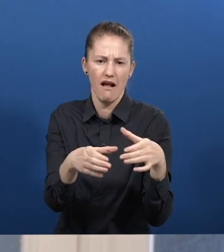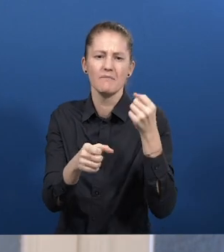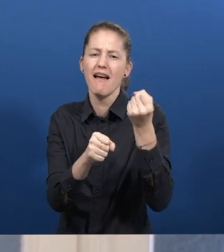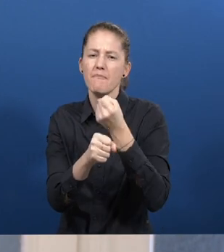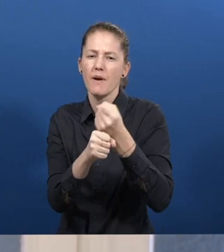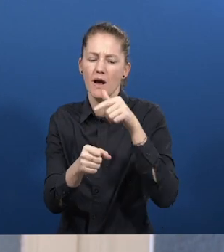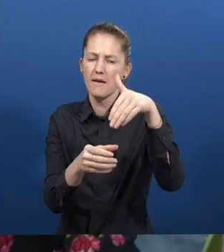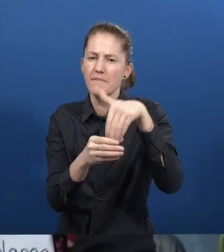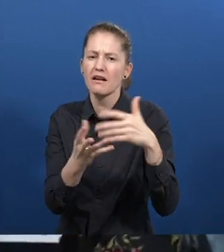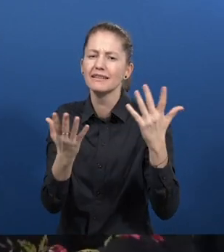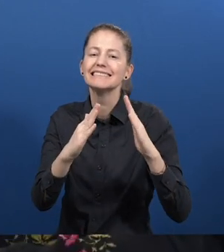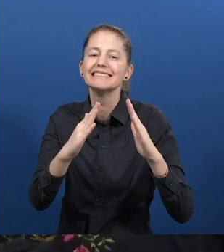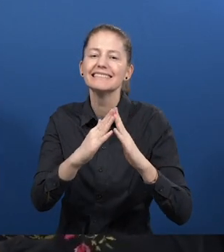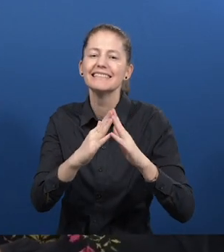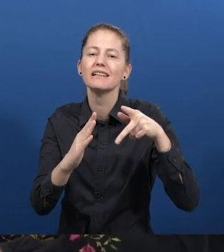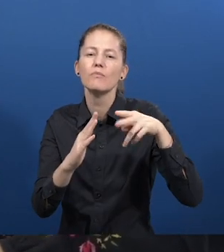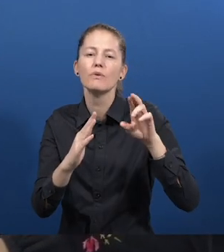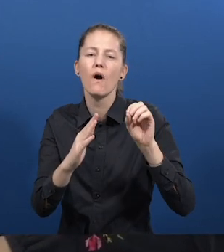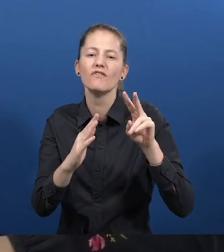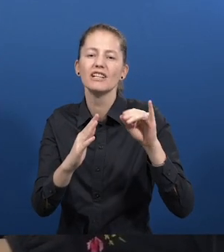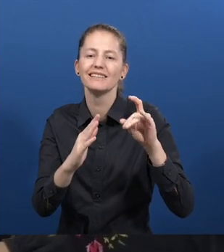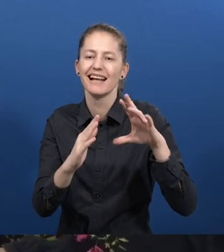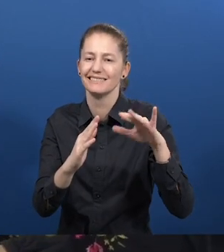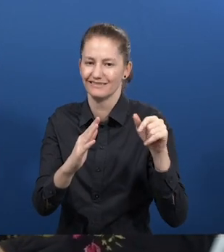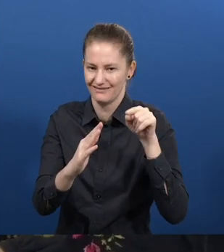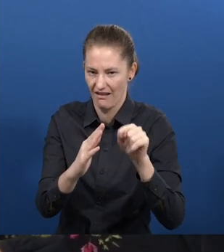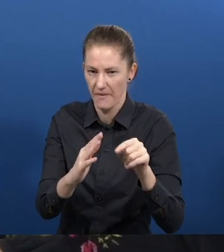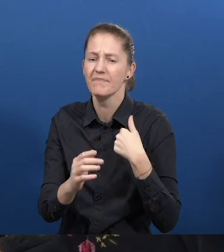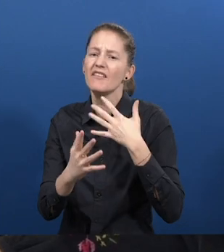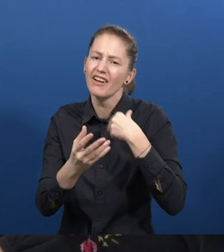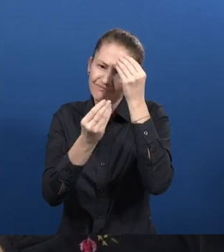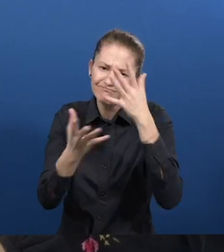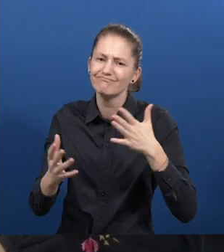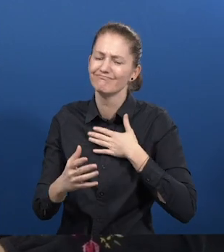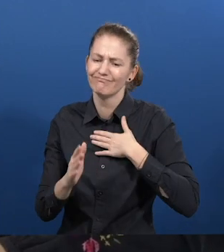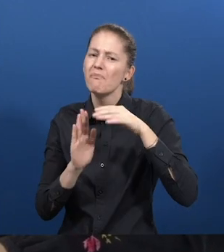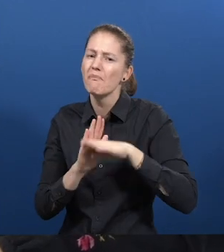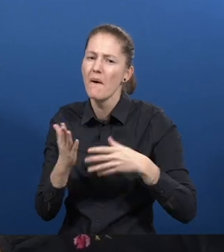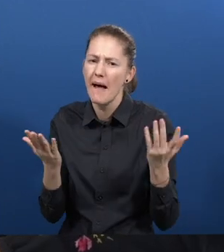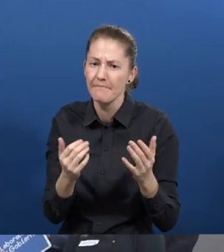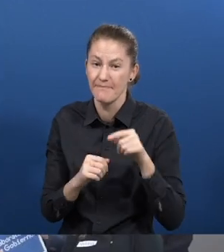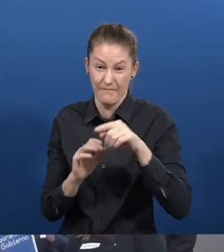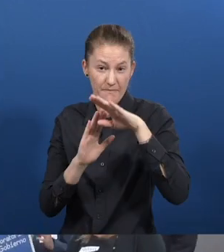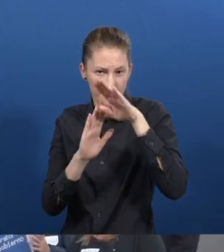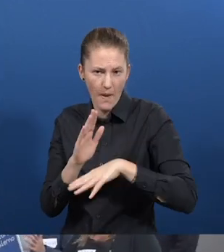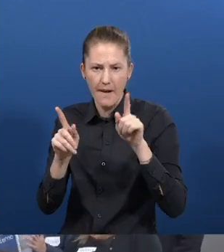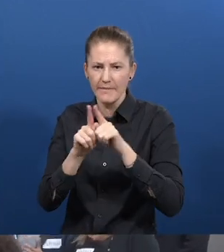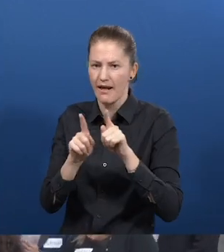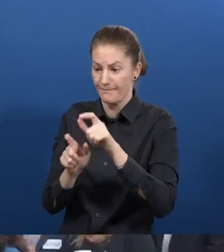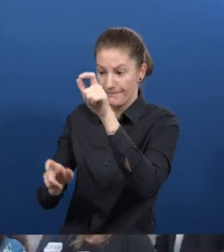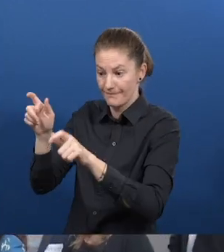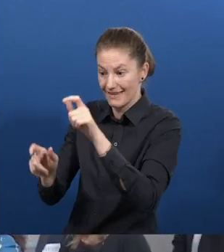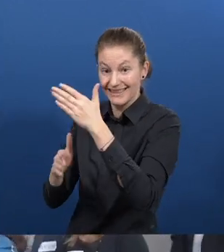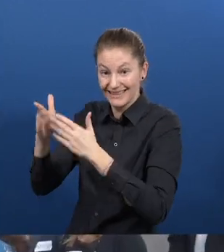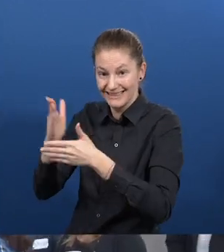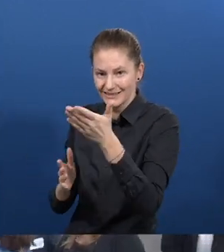today I want to tell you about our Labor Inclusion Program. This program seeks to promote the labor inclusion of people with disabilities who are looking